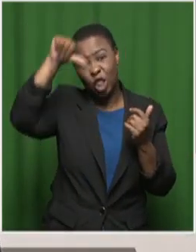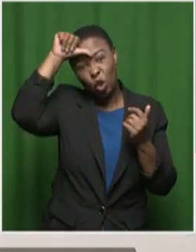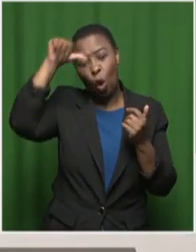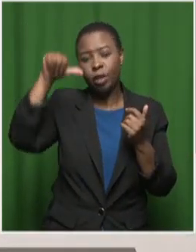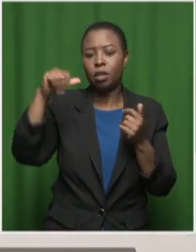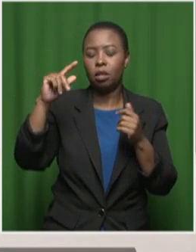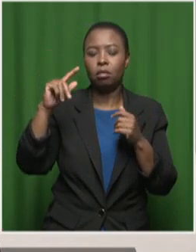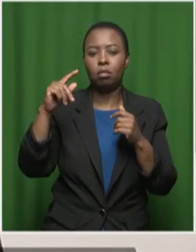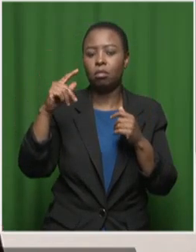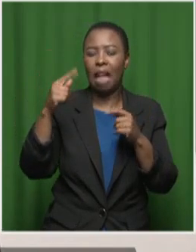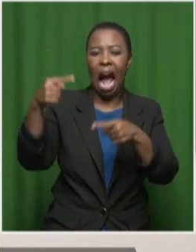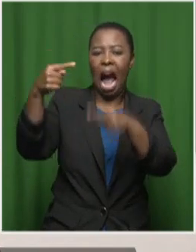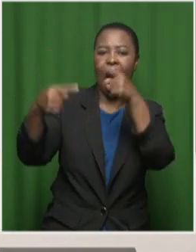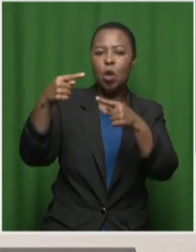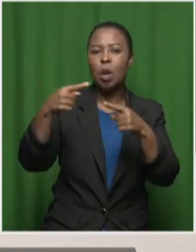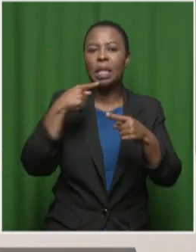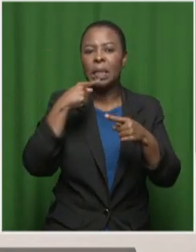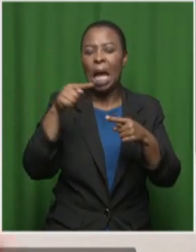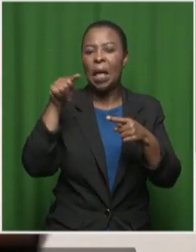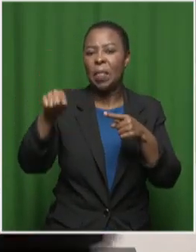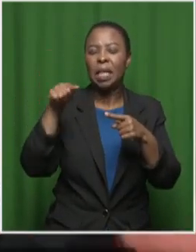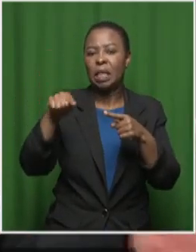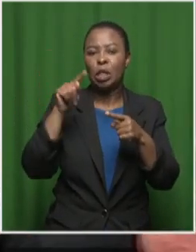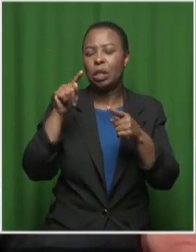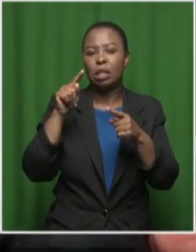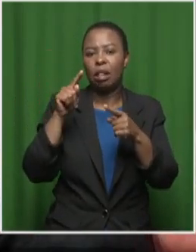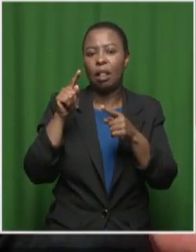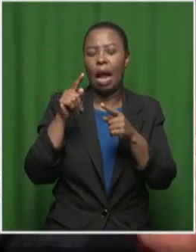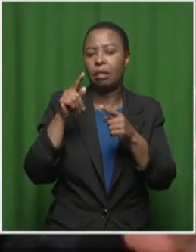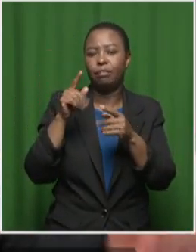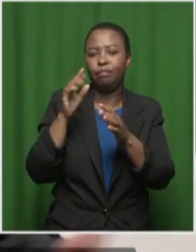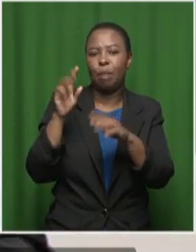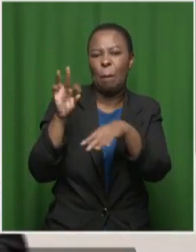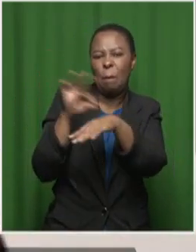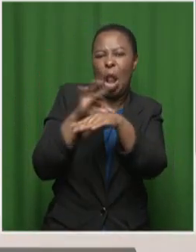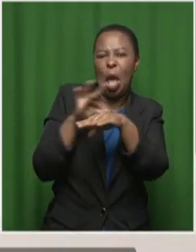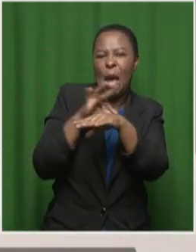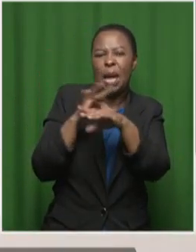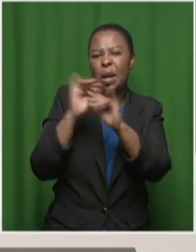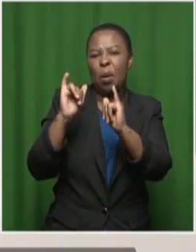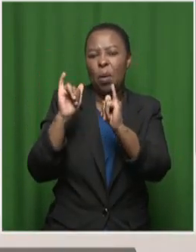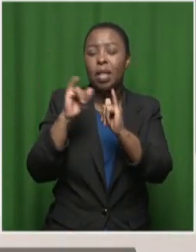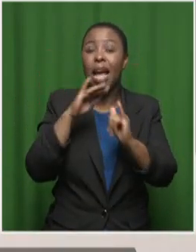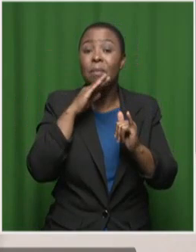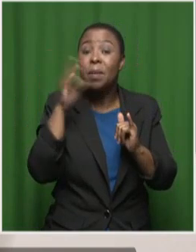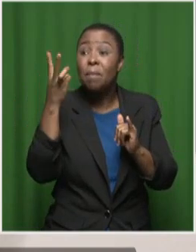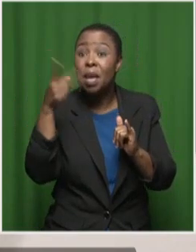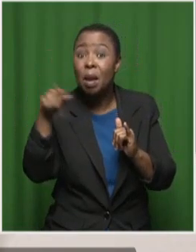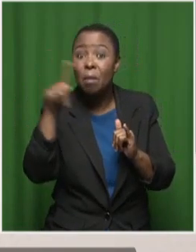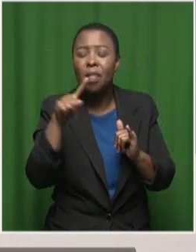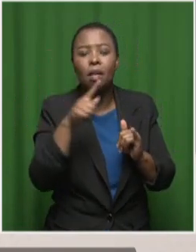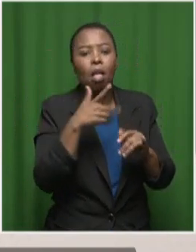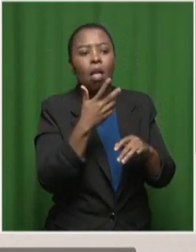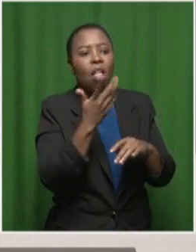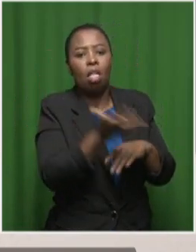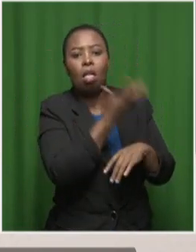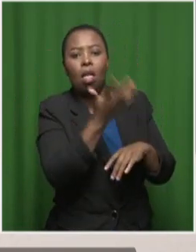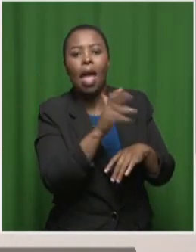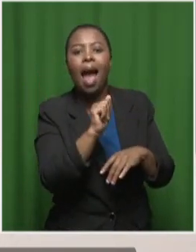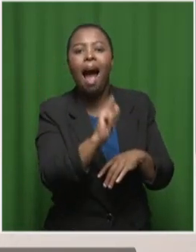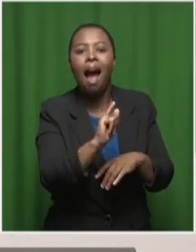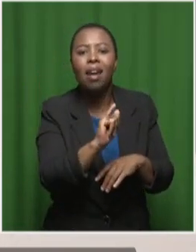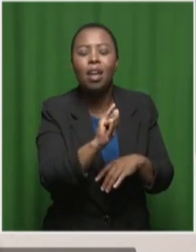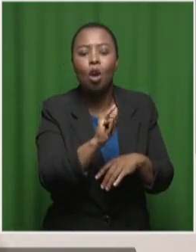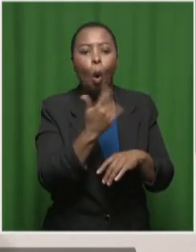climate change and claim that it's a conspiracy, those people will actually undermine AI. Those who see AI as